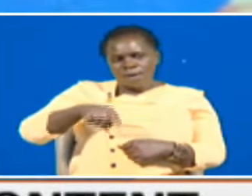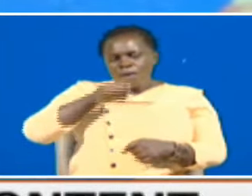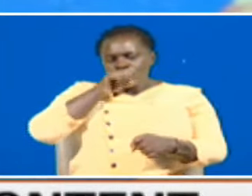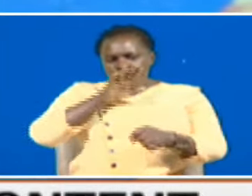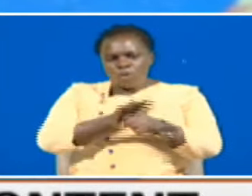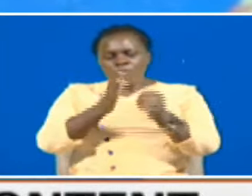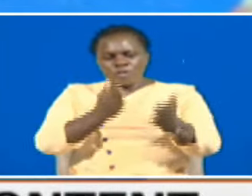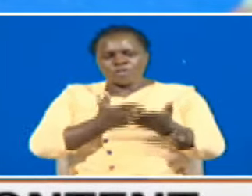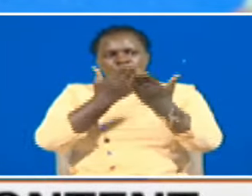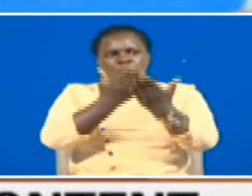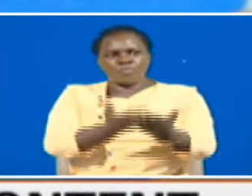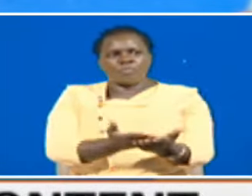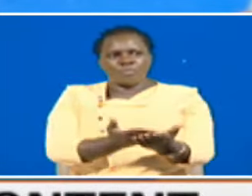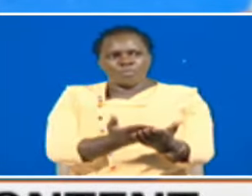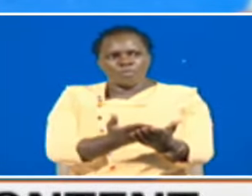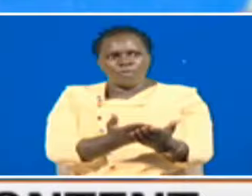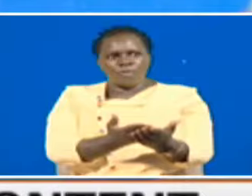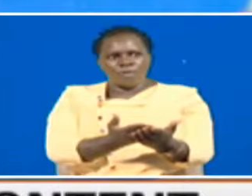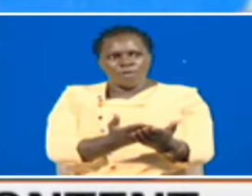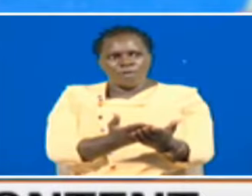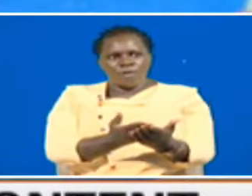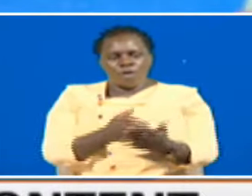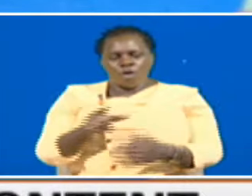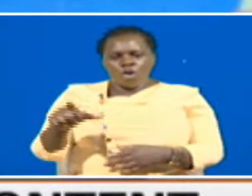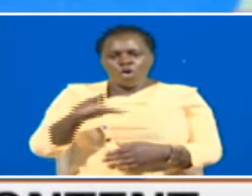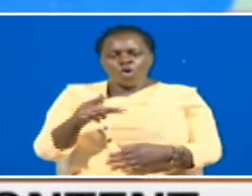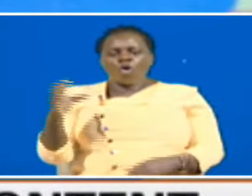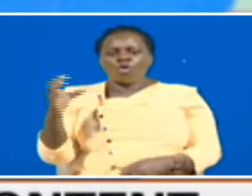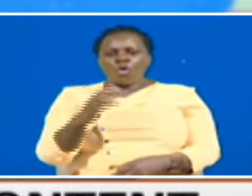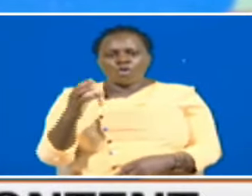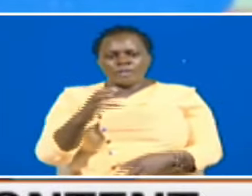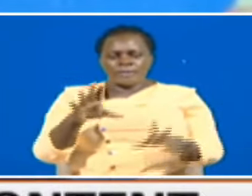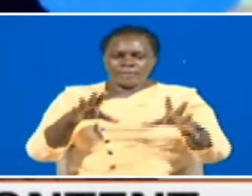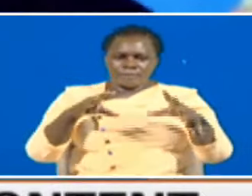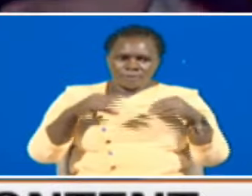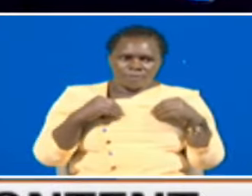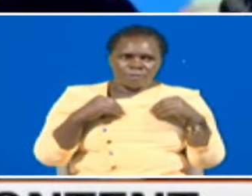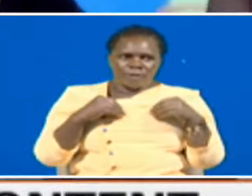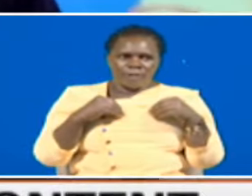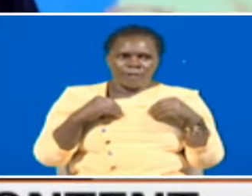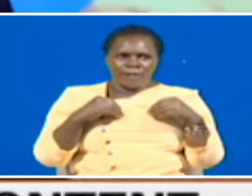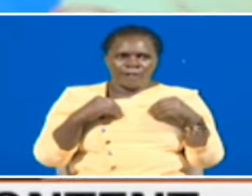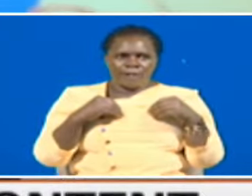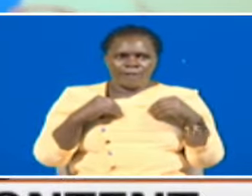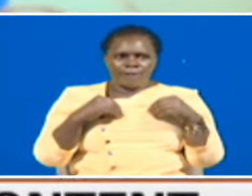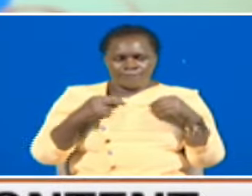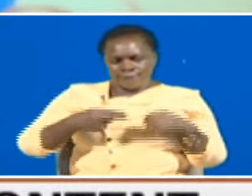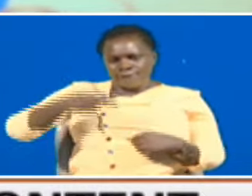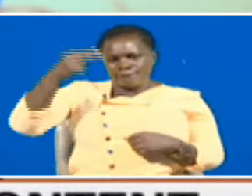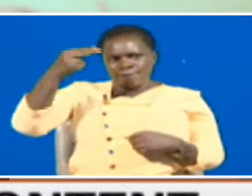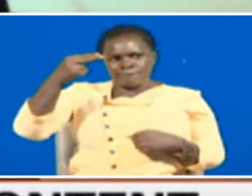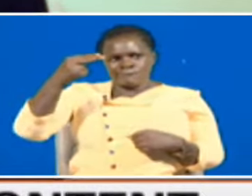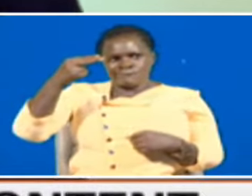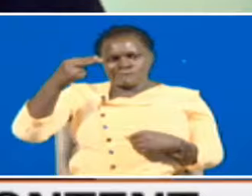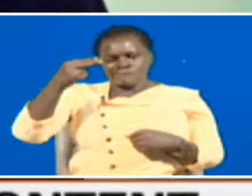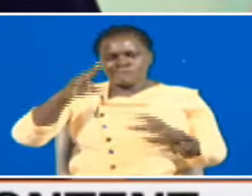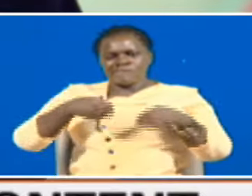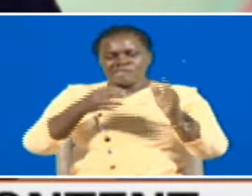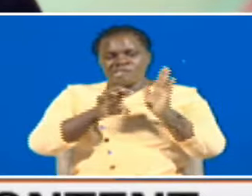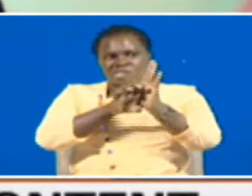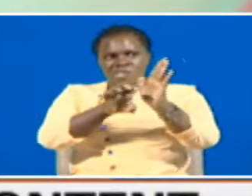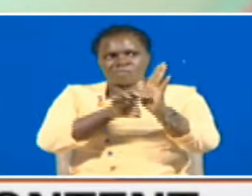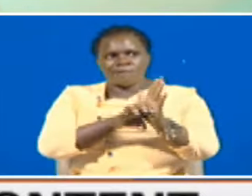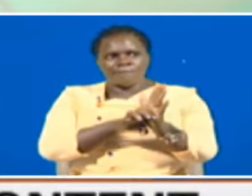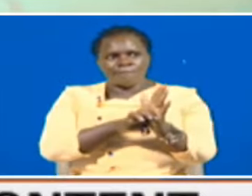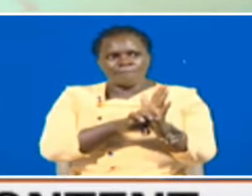the appetite and consumption of local content is just going through the roof you know just to give you an example